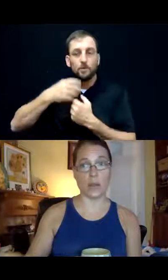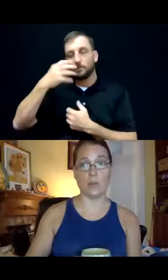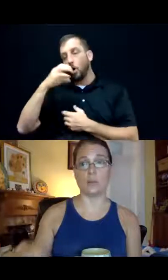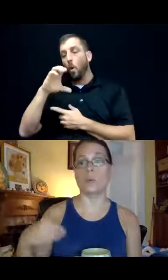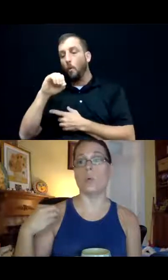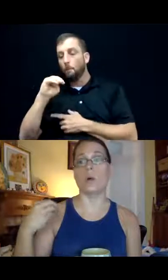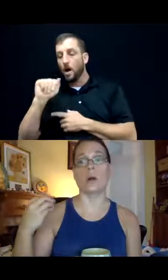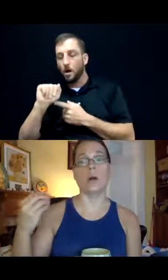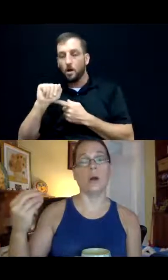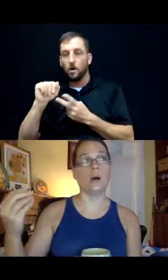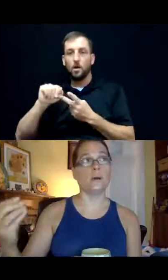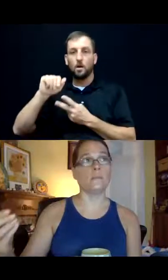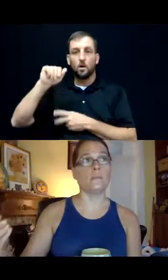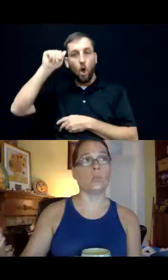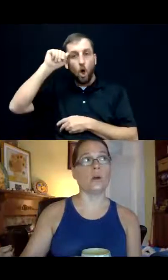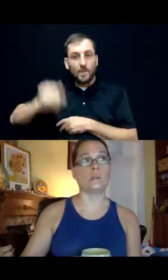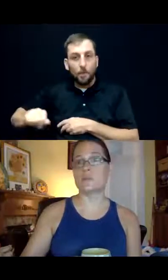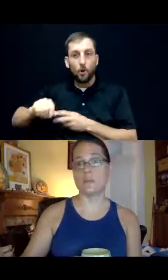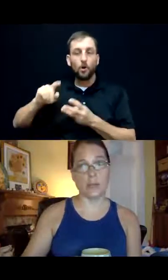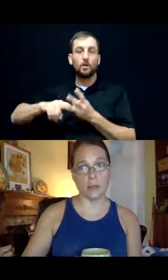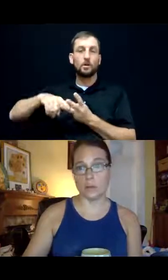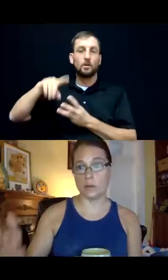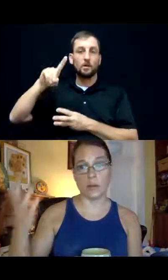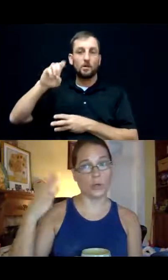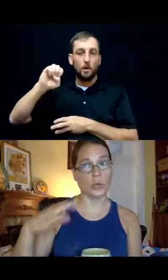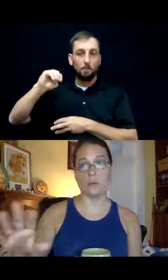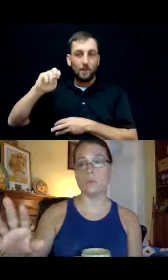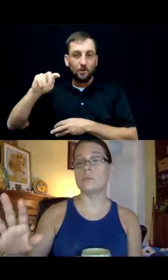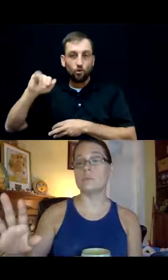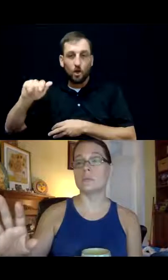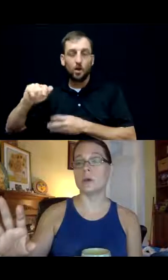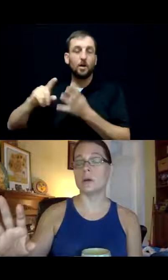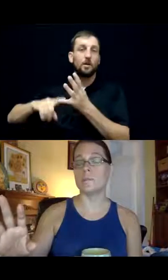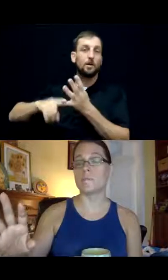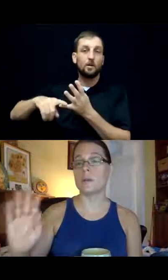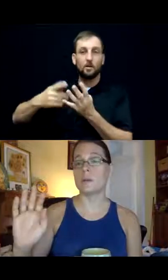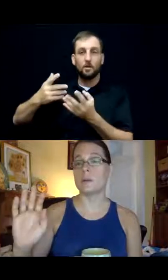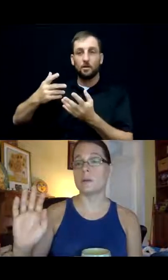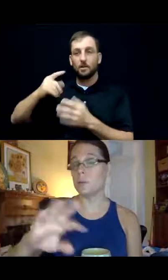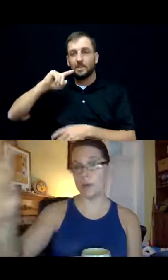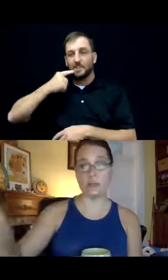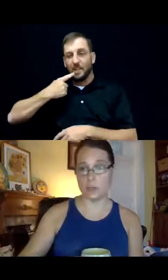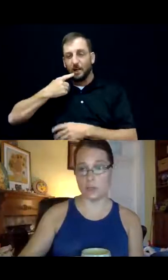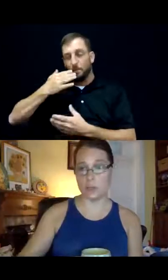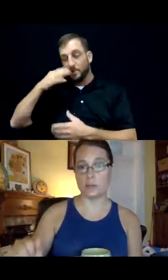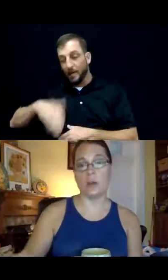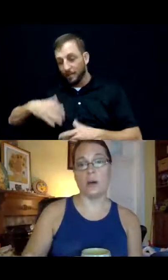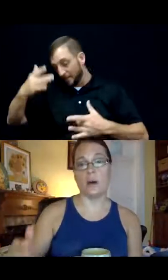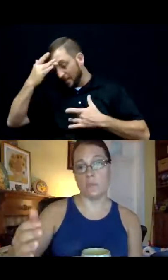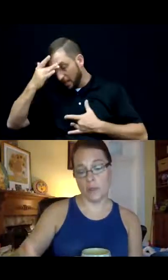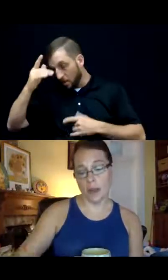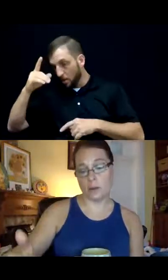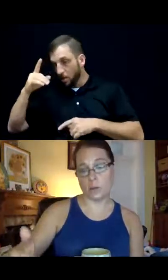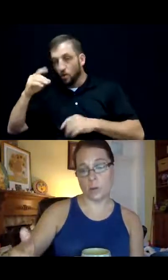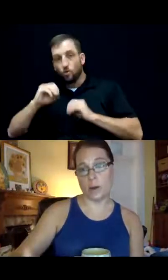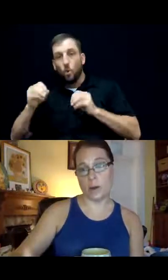Alzheimer's or, um, was severely ill and couldn't, um, communicate decisions, um,